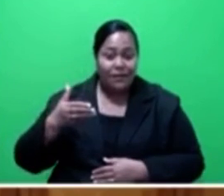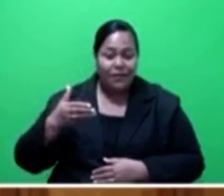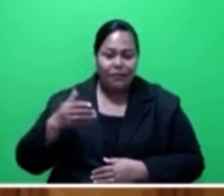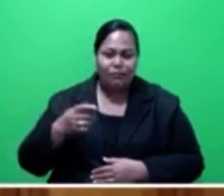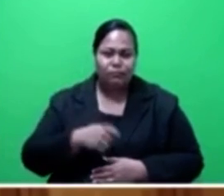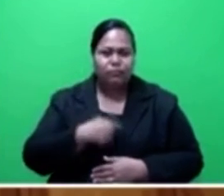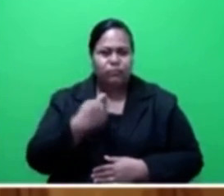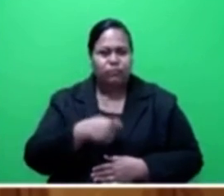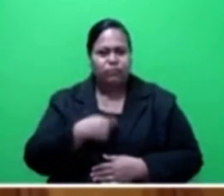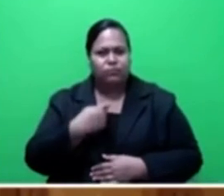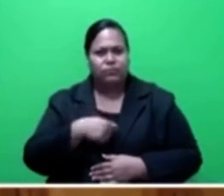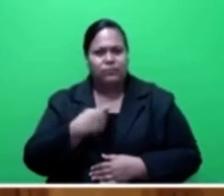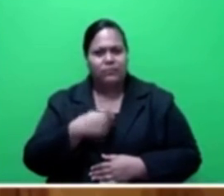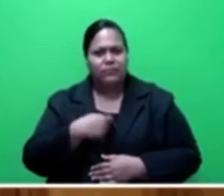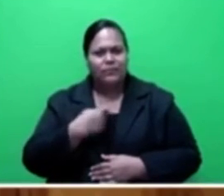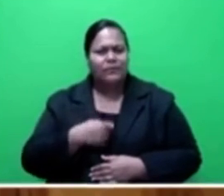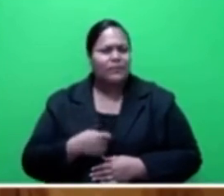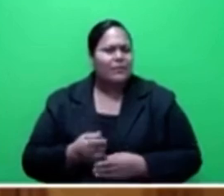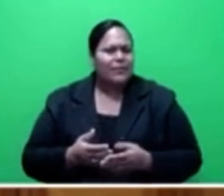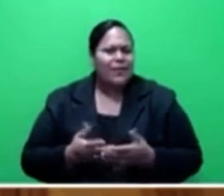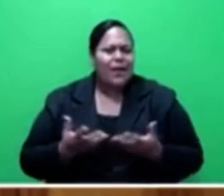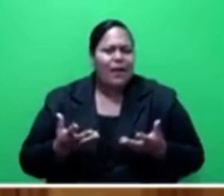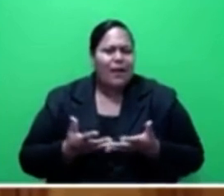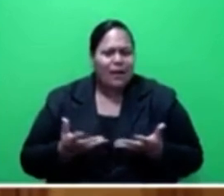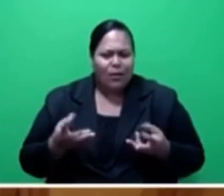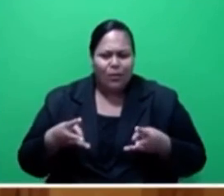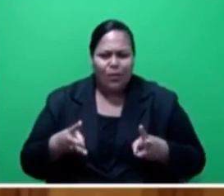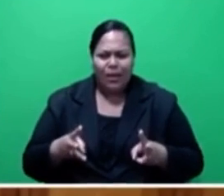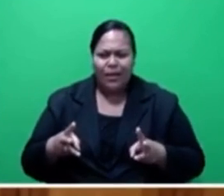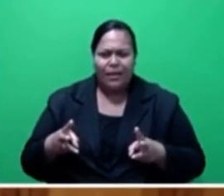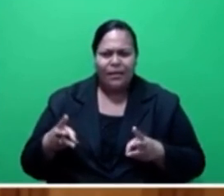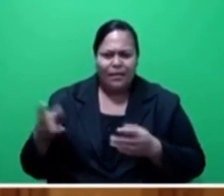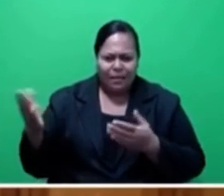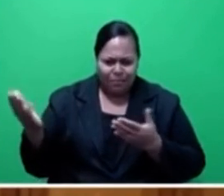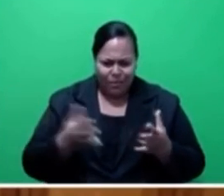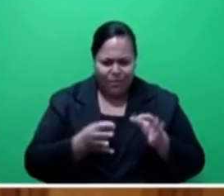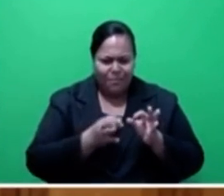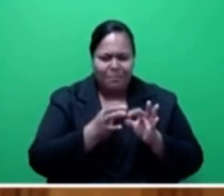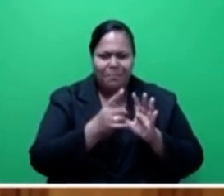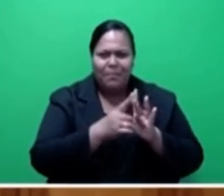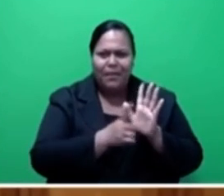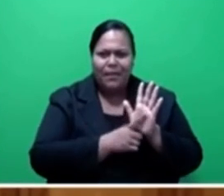manner this bill was tabled in Parliament.